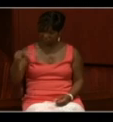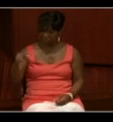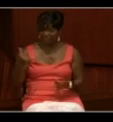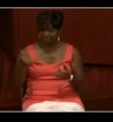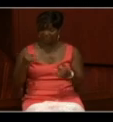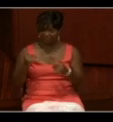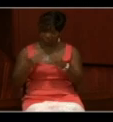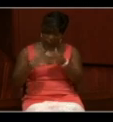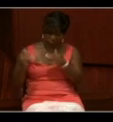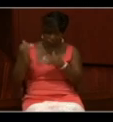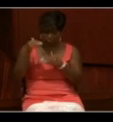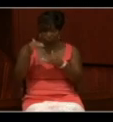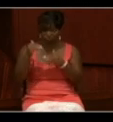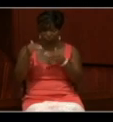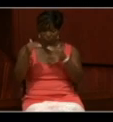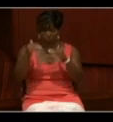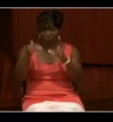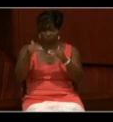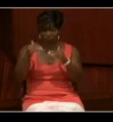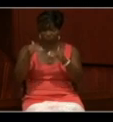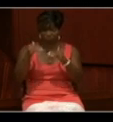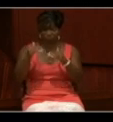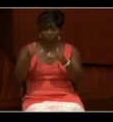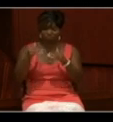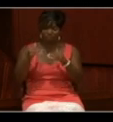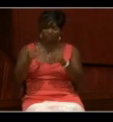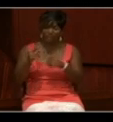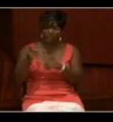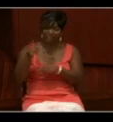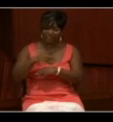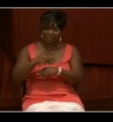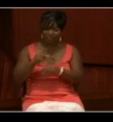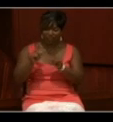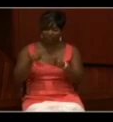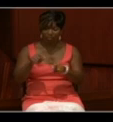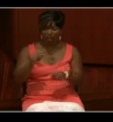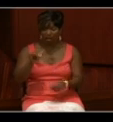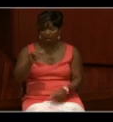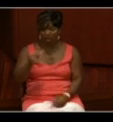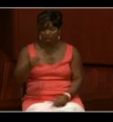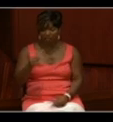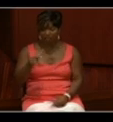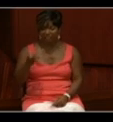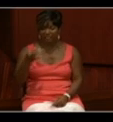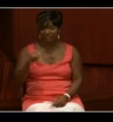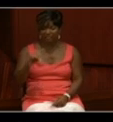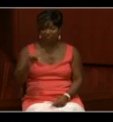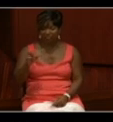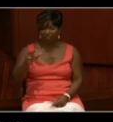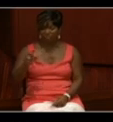Date of report of duty on this ship was August of 1931, and he's the communications officer.